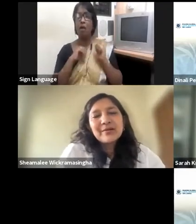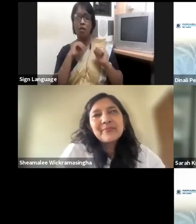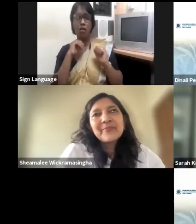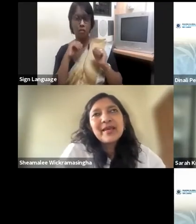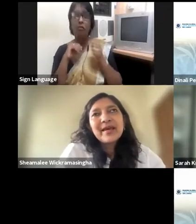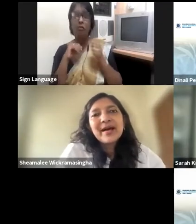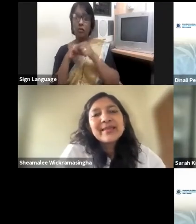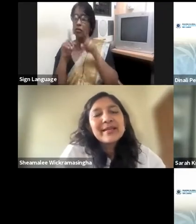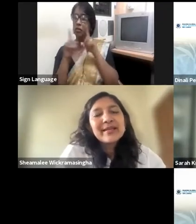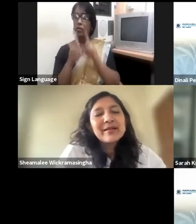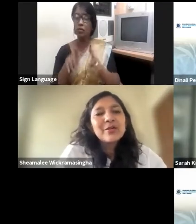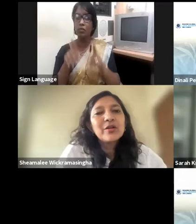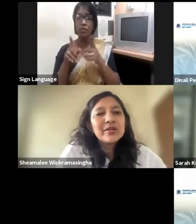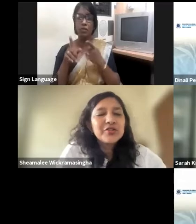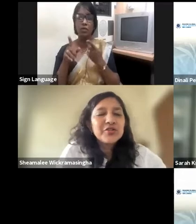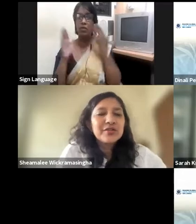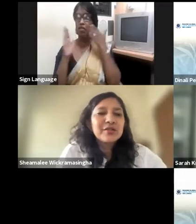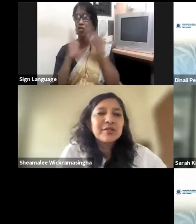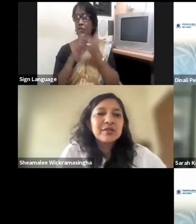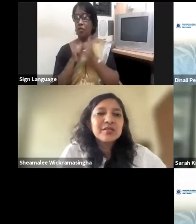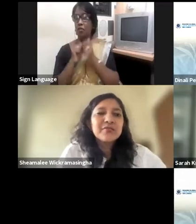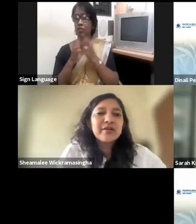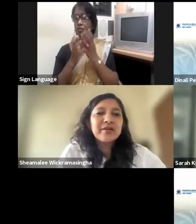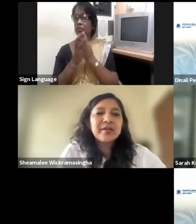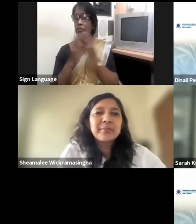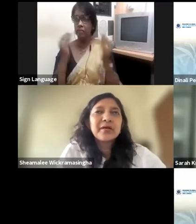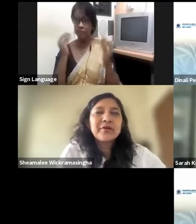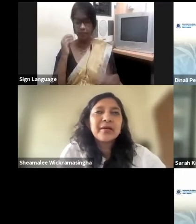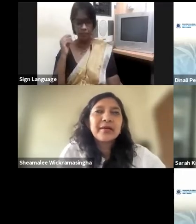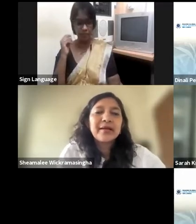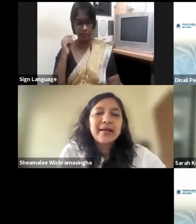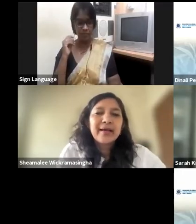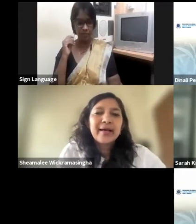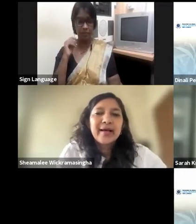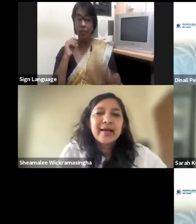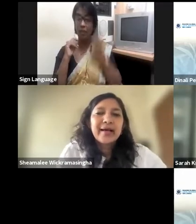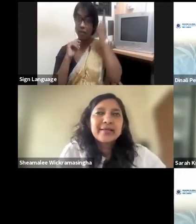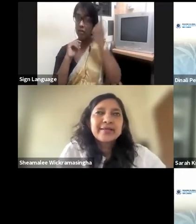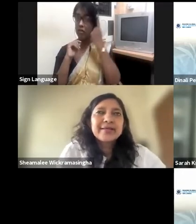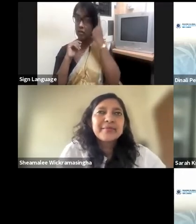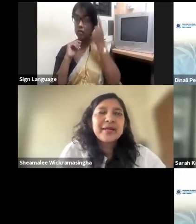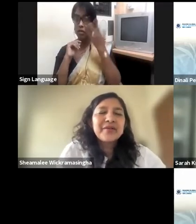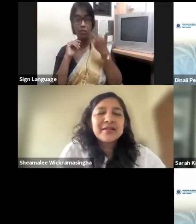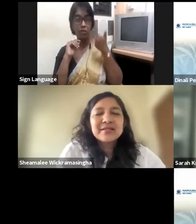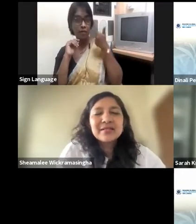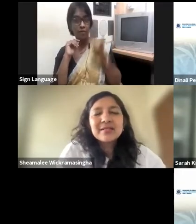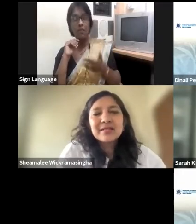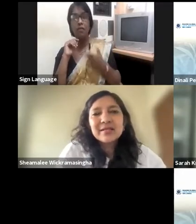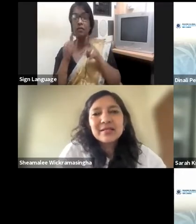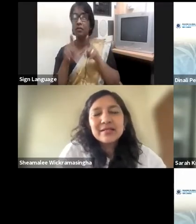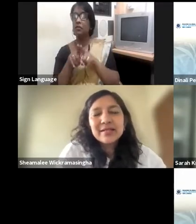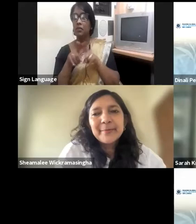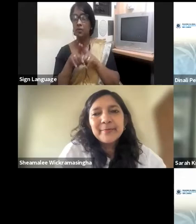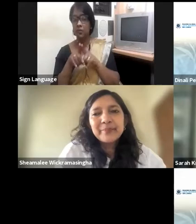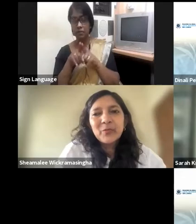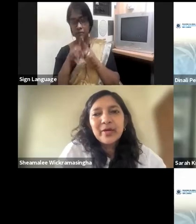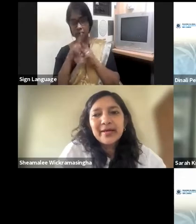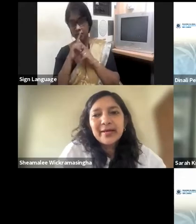So I think knowledge is very empowering and I've had instances